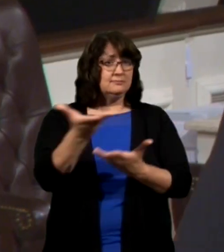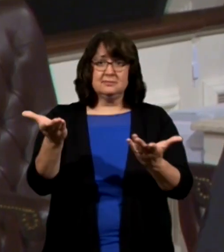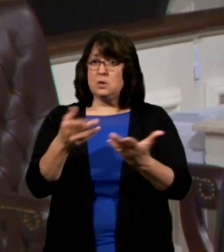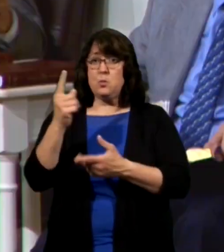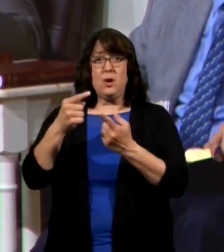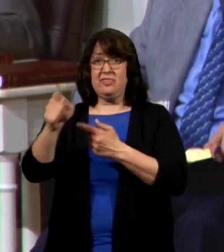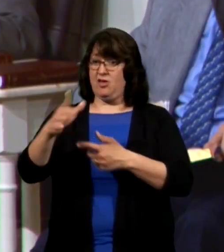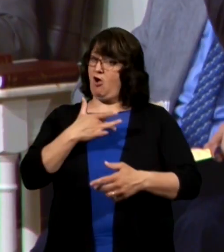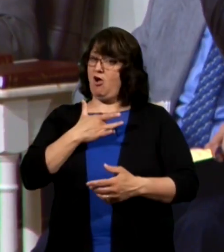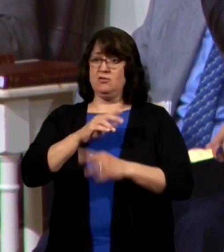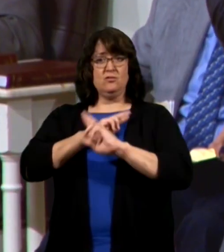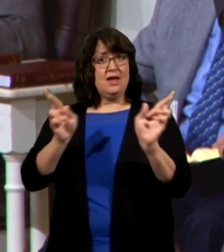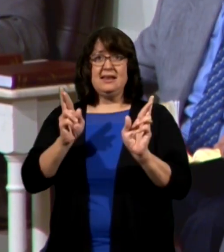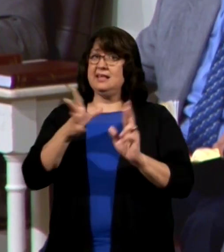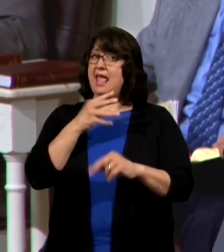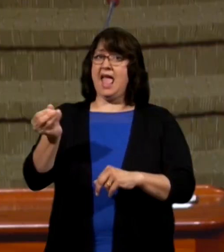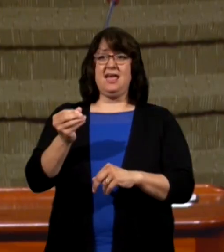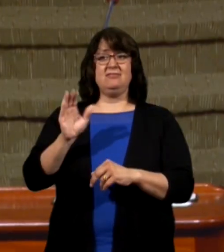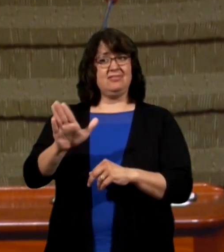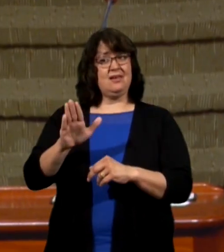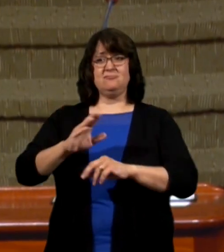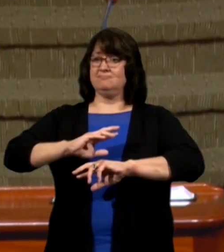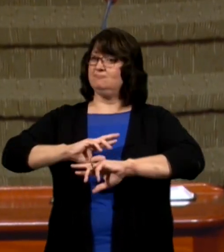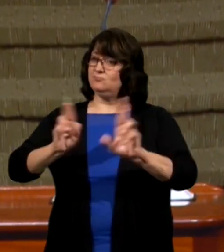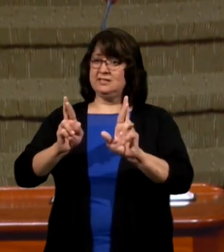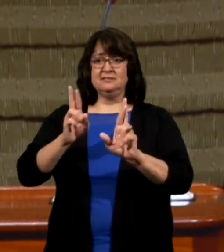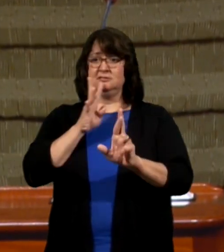soil is prepared and when the crop is ripe